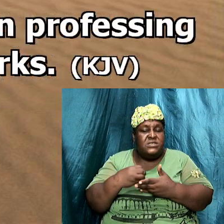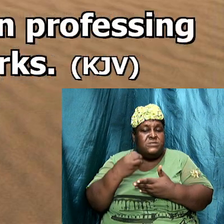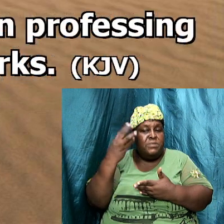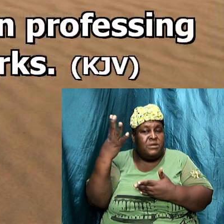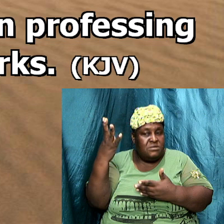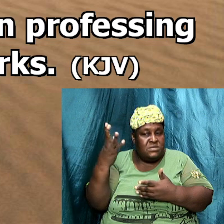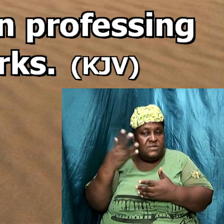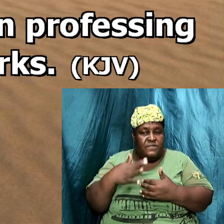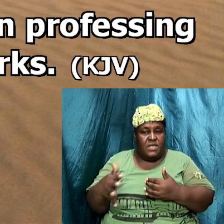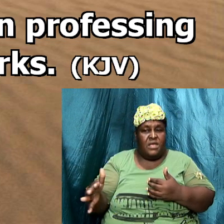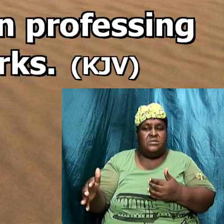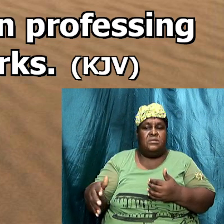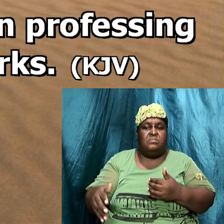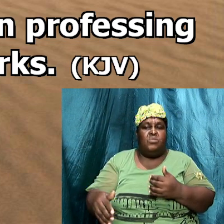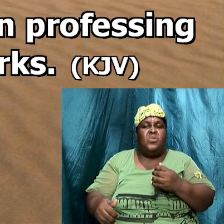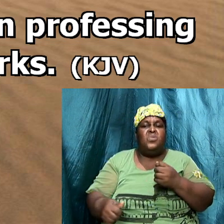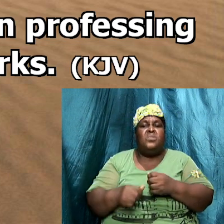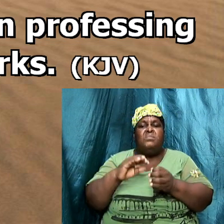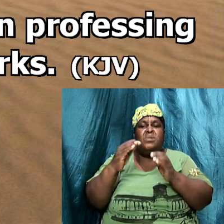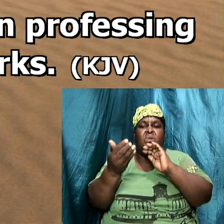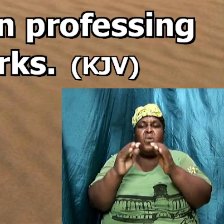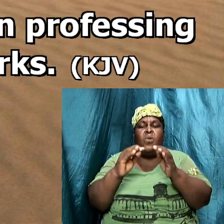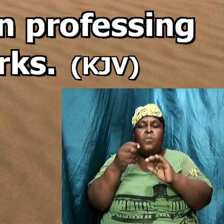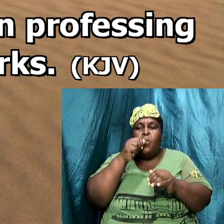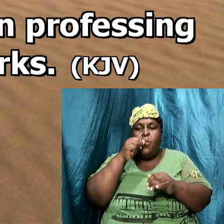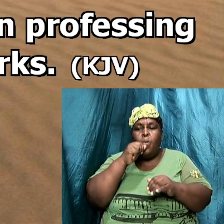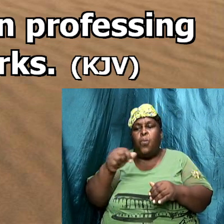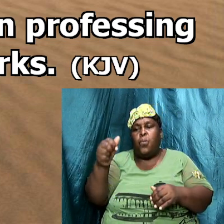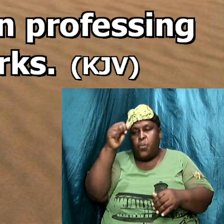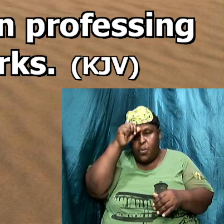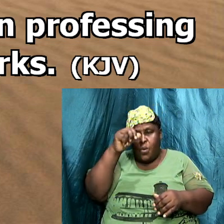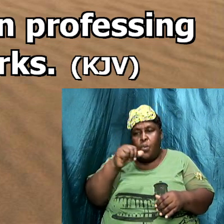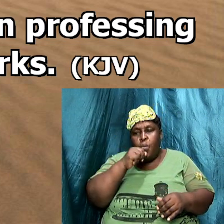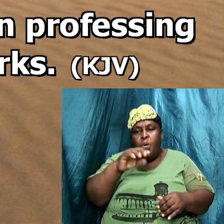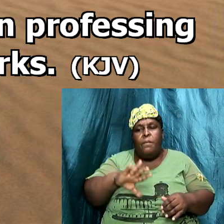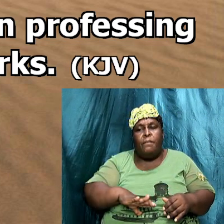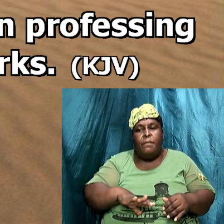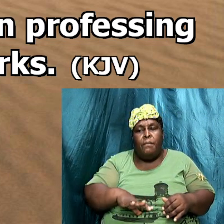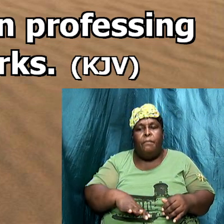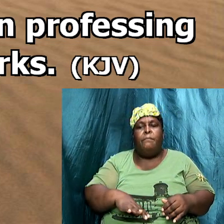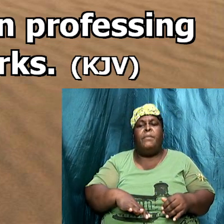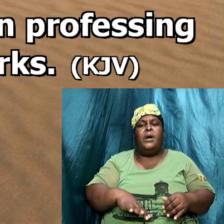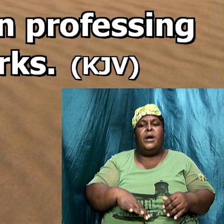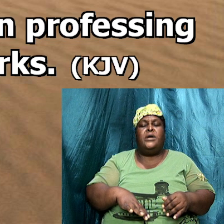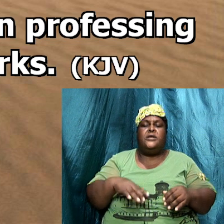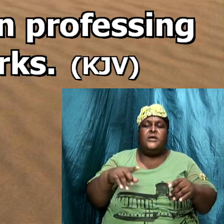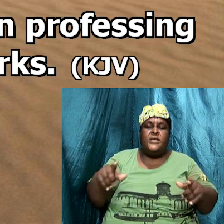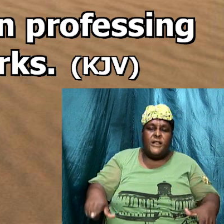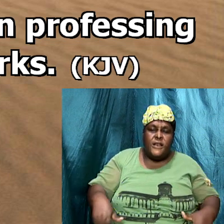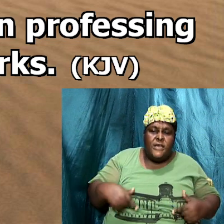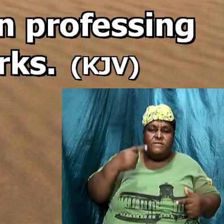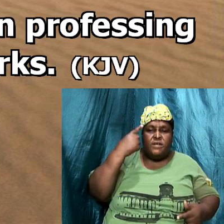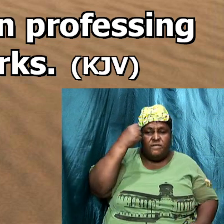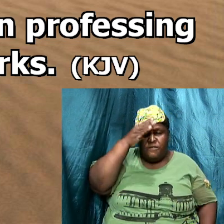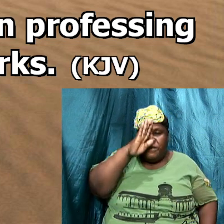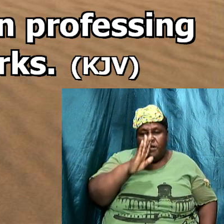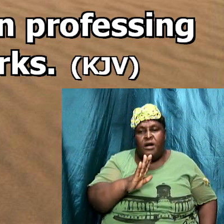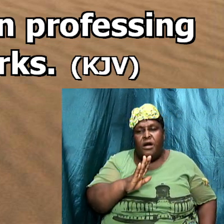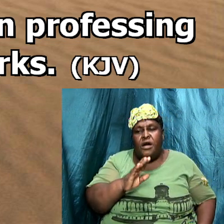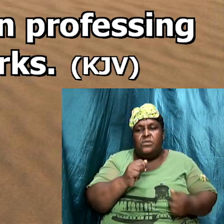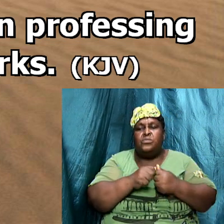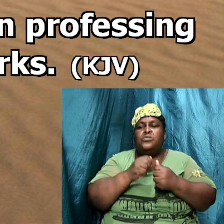but which becometh woman professing godliness with good works now let me read from the